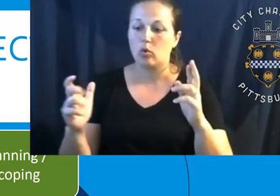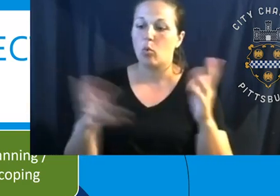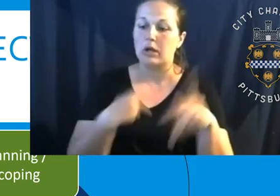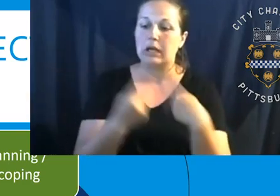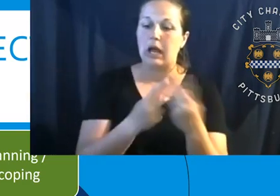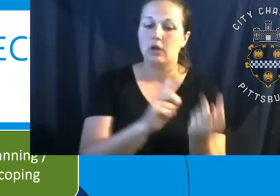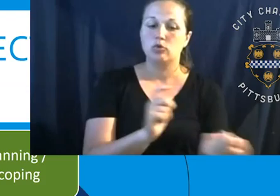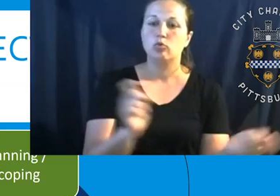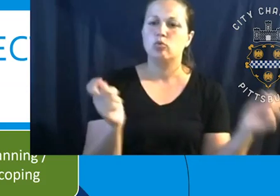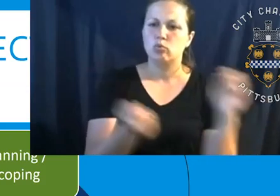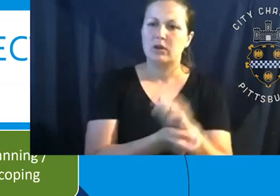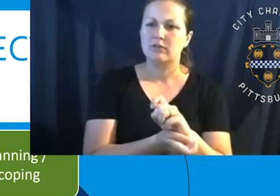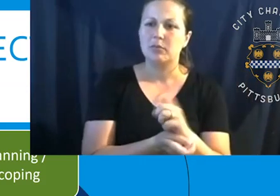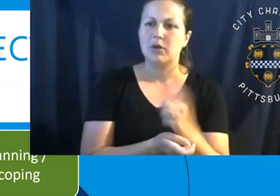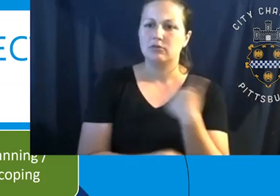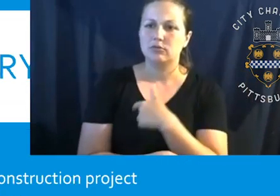Um,